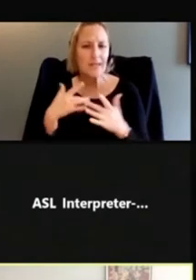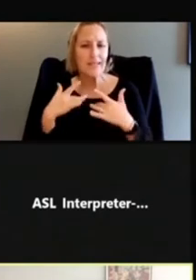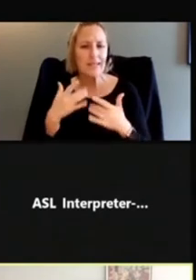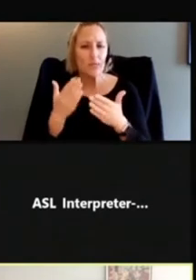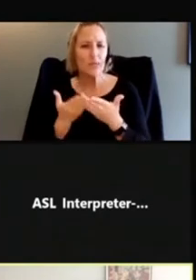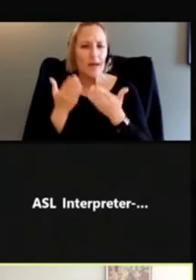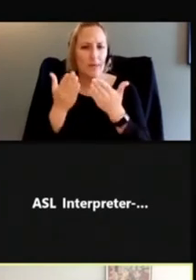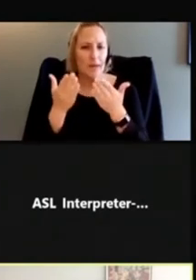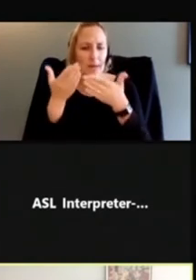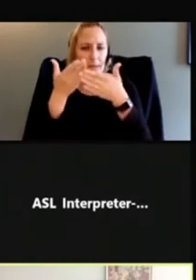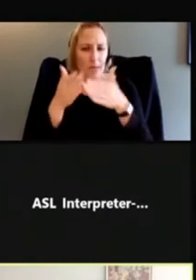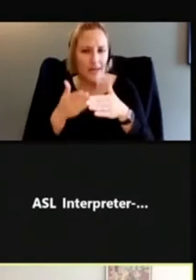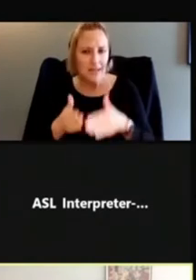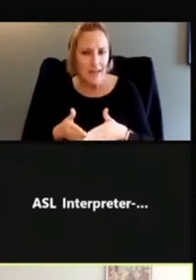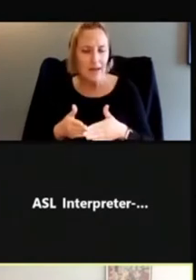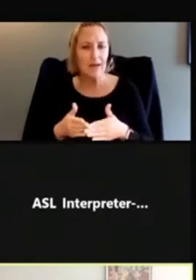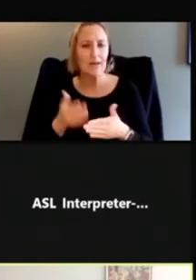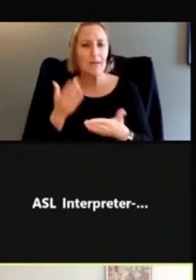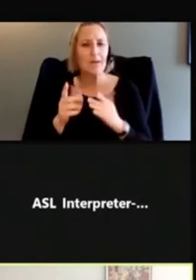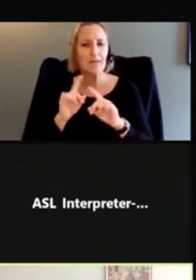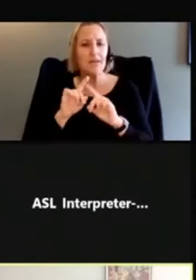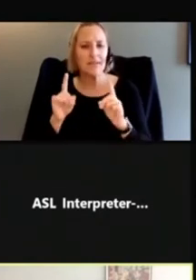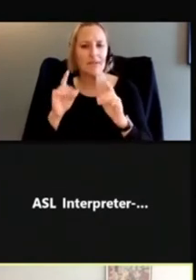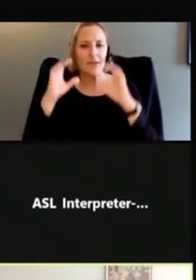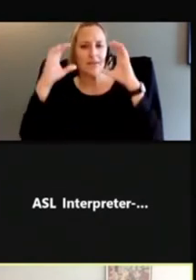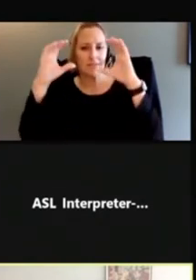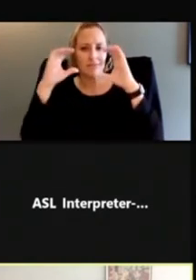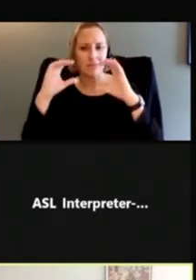up into a series of icons there.